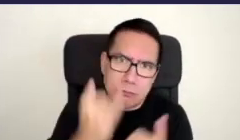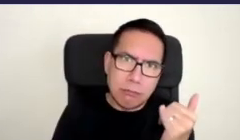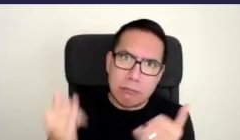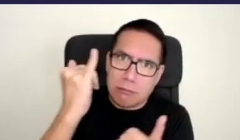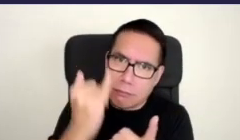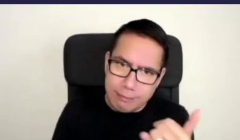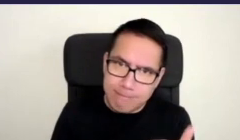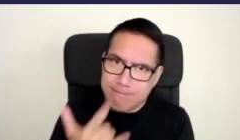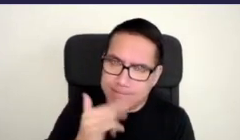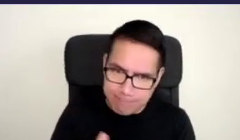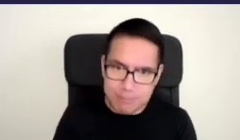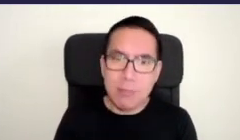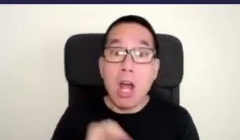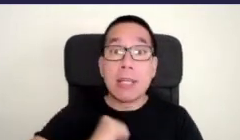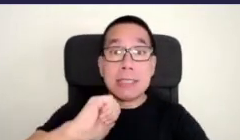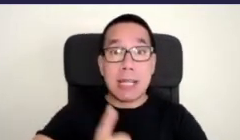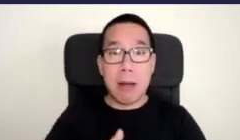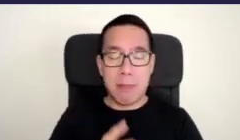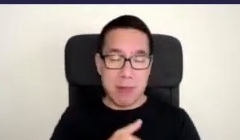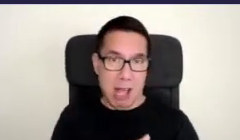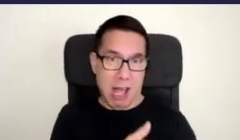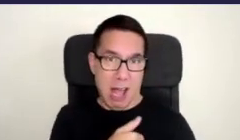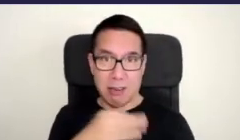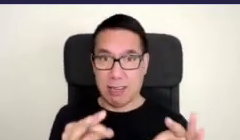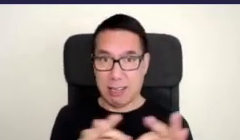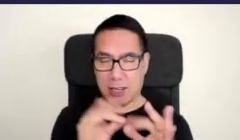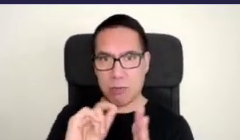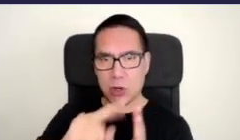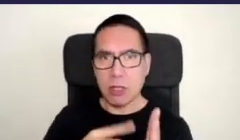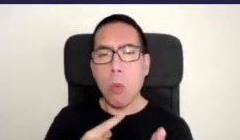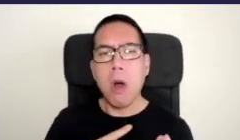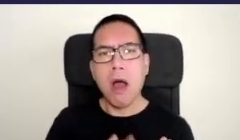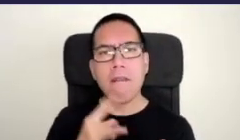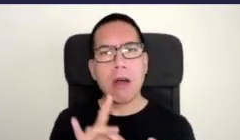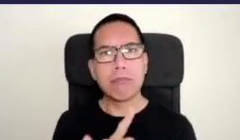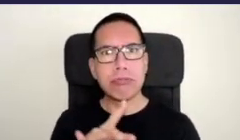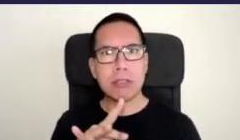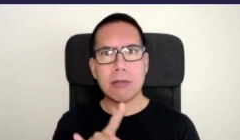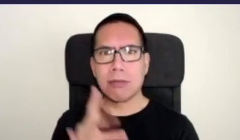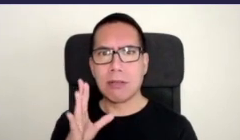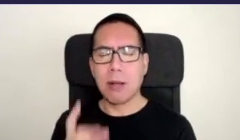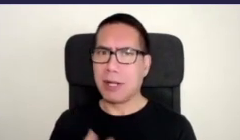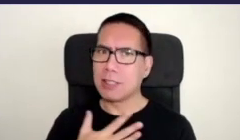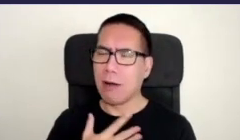I started the Heart Gardening Project feeling all of these disconnections really deeply